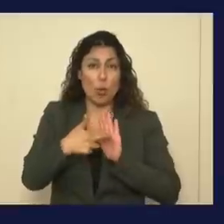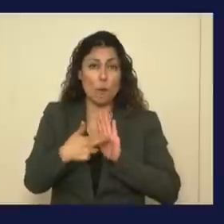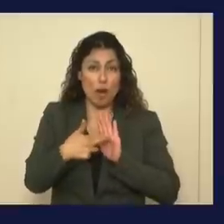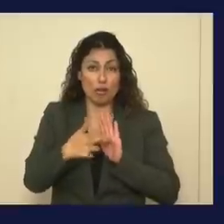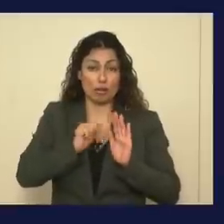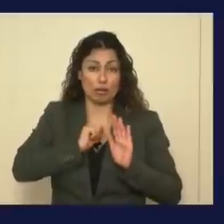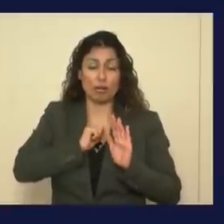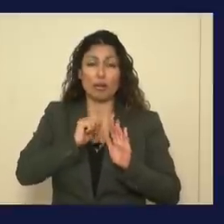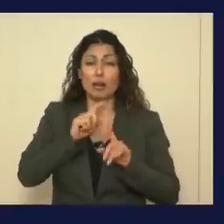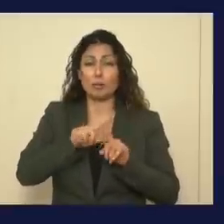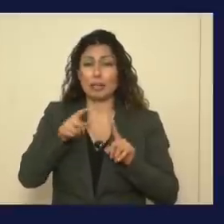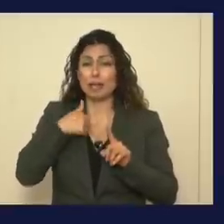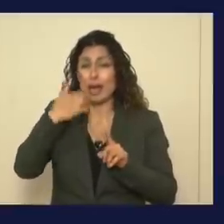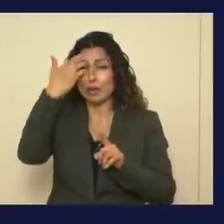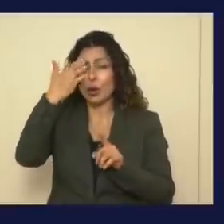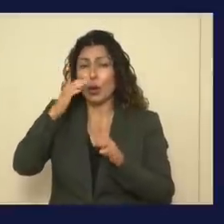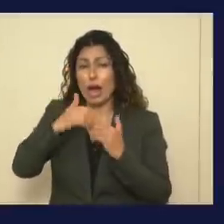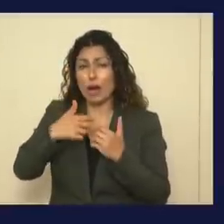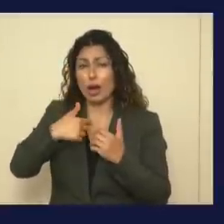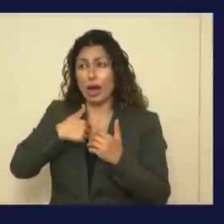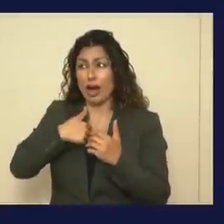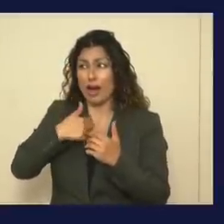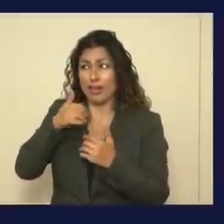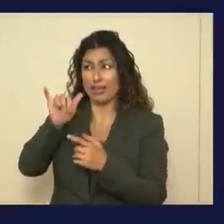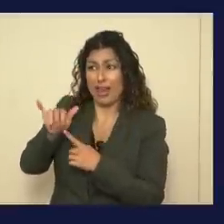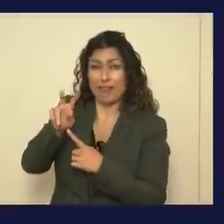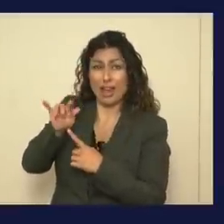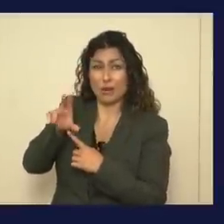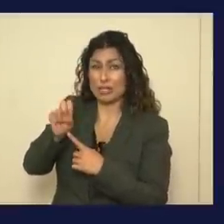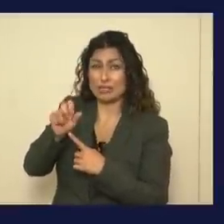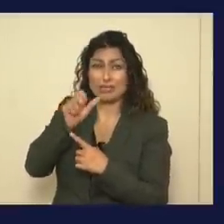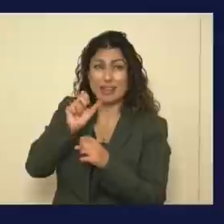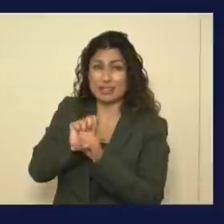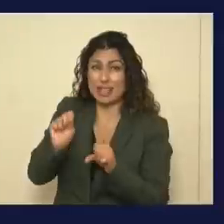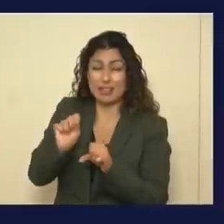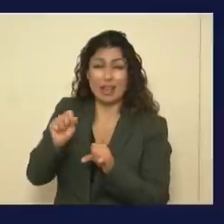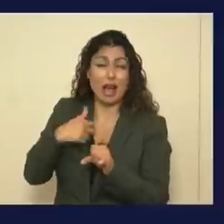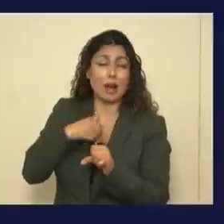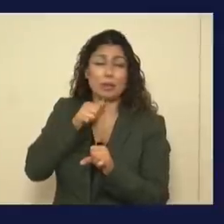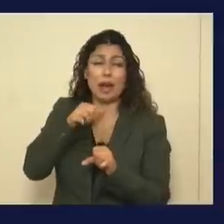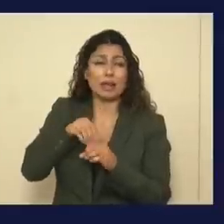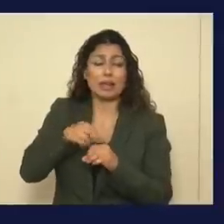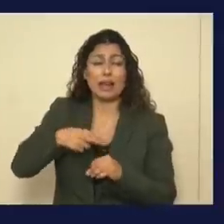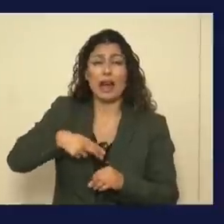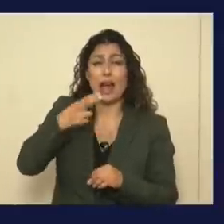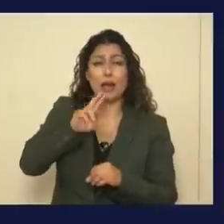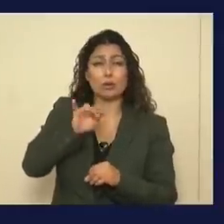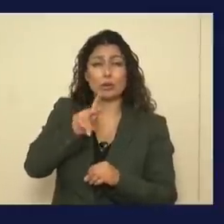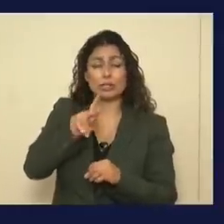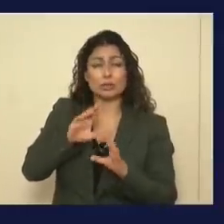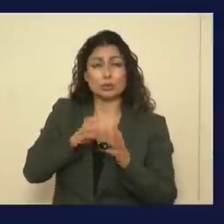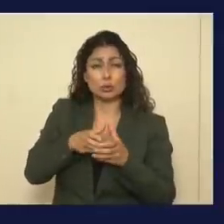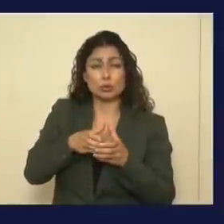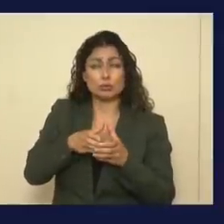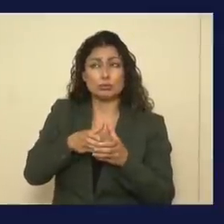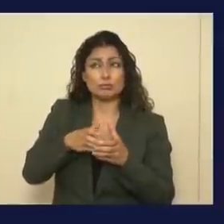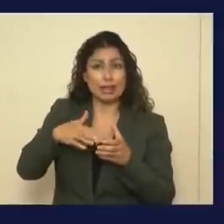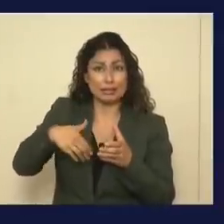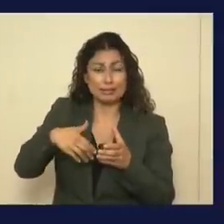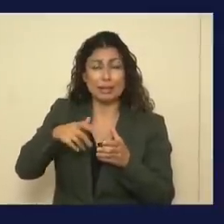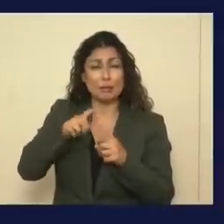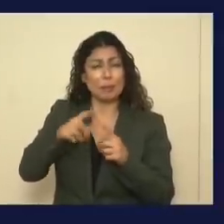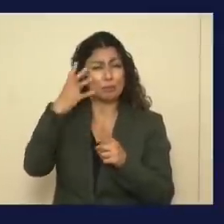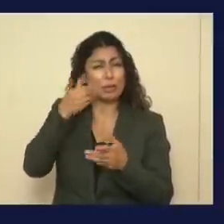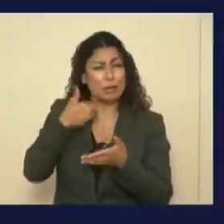know just how unsafe and deadly this virus can be. And I'm not quite in the high-risk group by age, but pretty darn close, Dr.